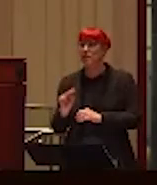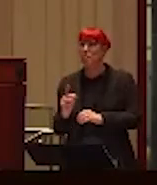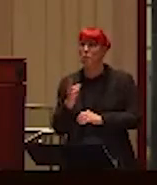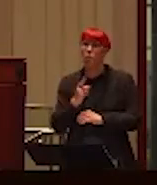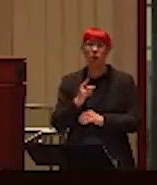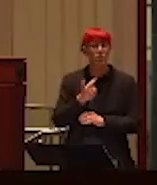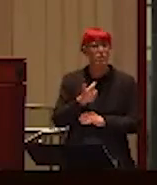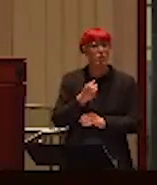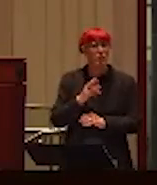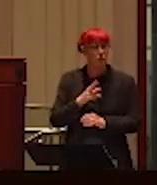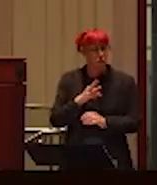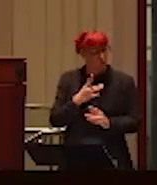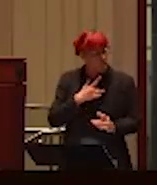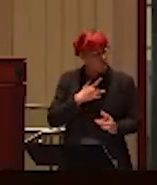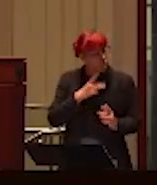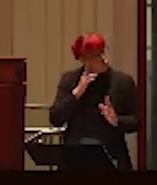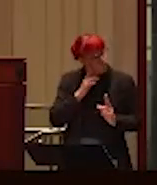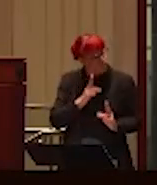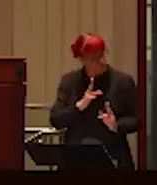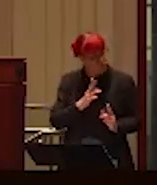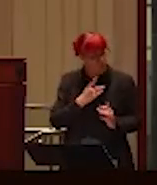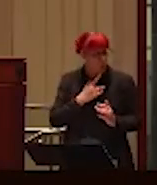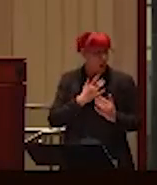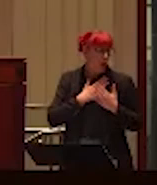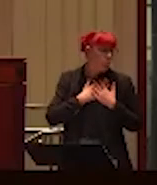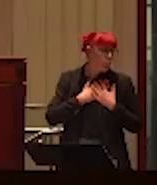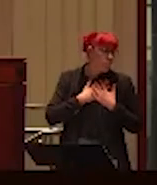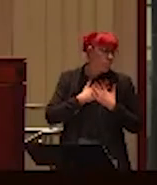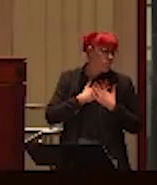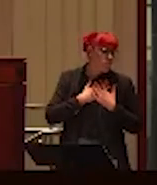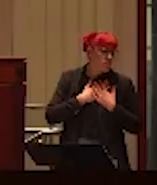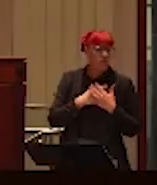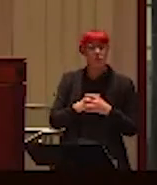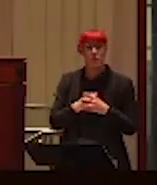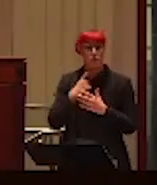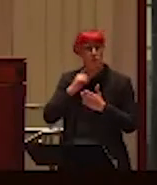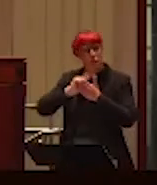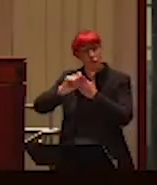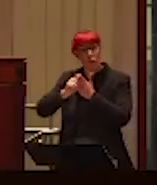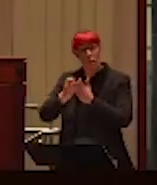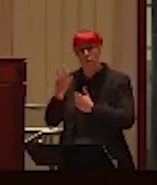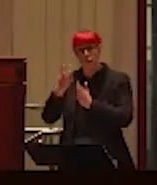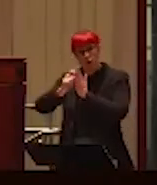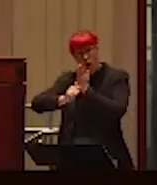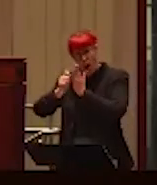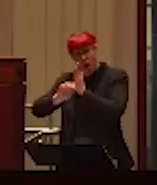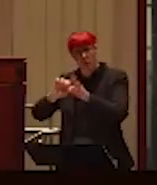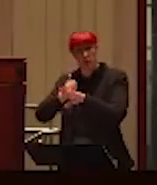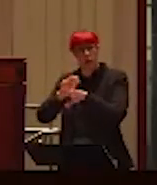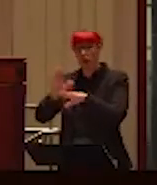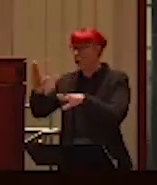receives empathy. So, in the end, I've written, uh, four articles mostly based on Alexander's work. These are the headlines.